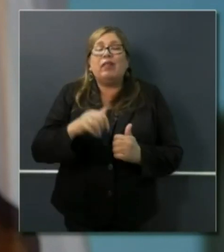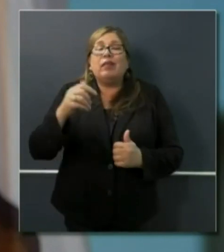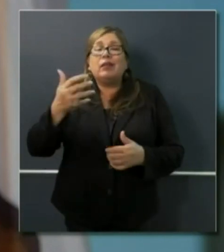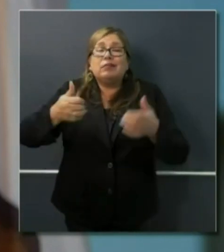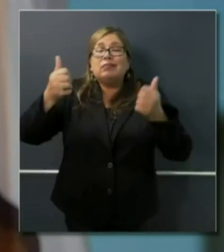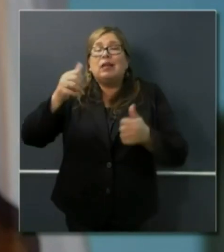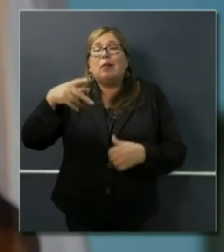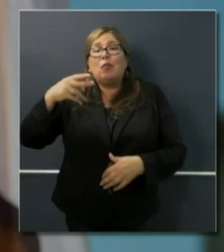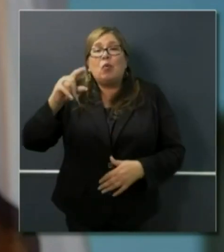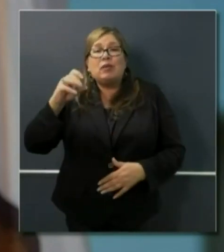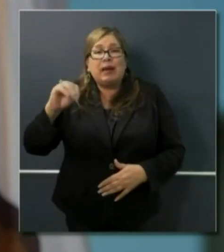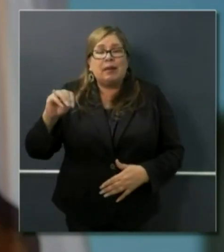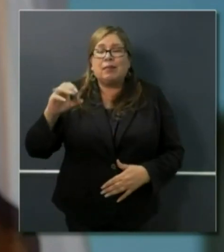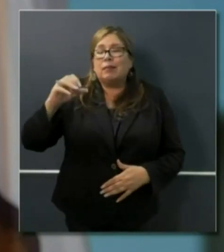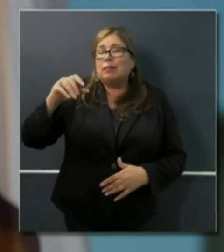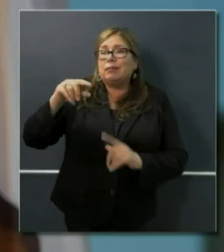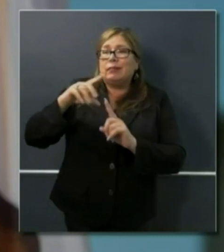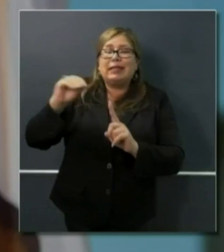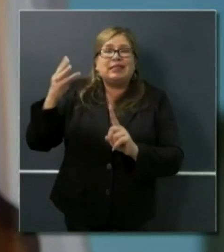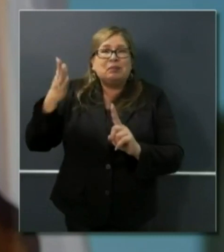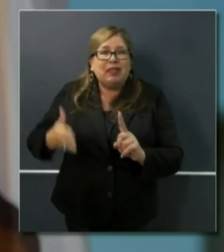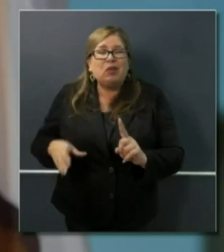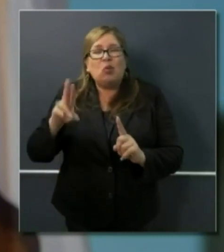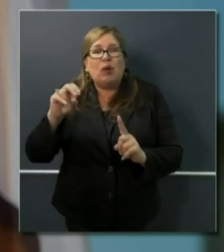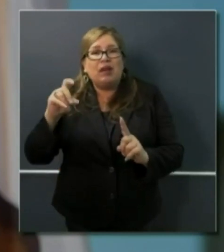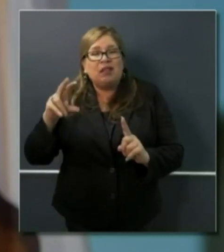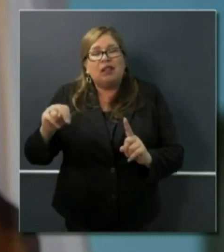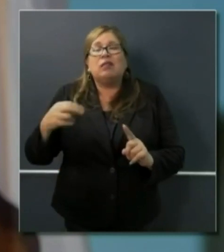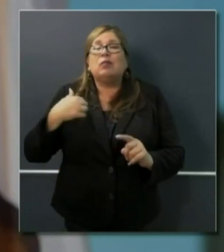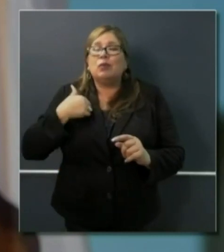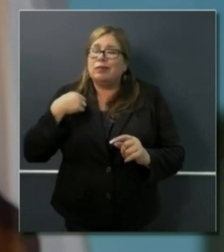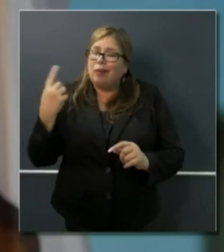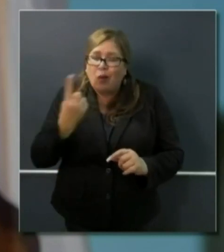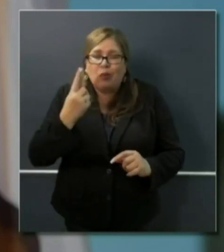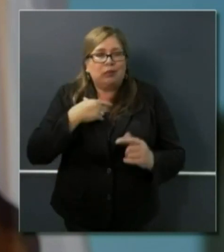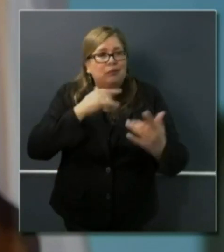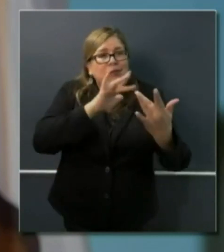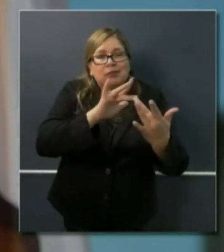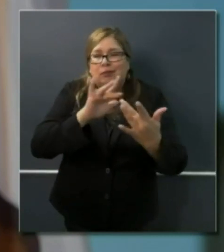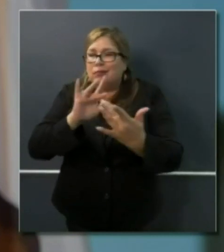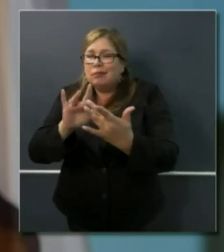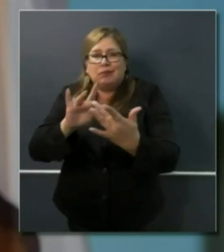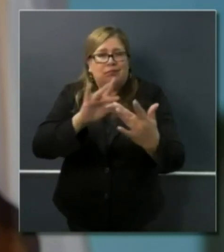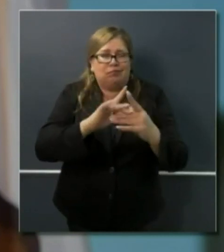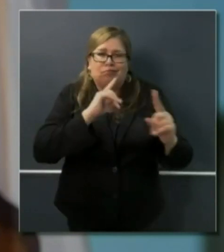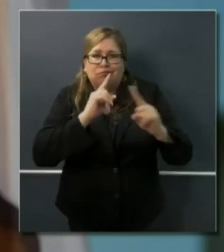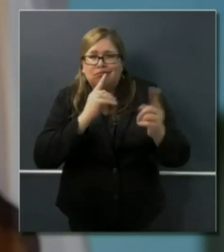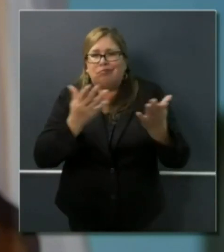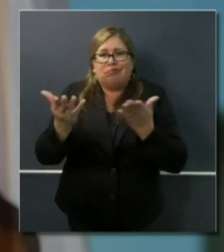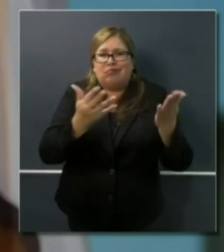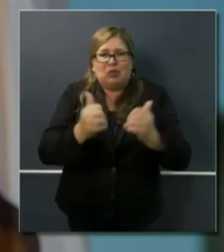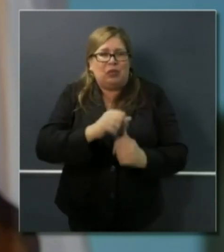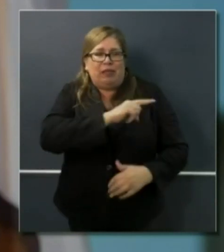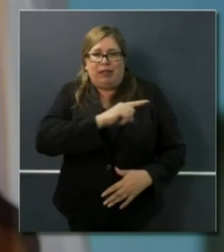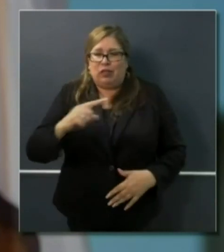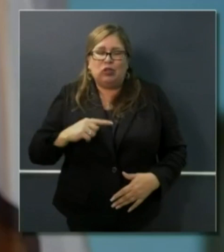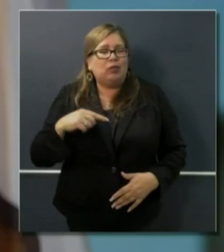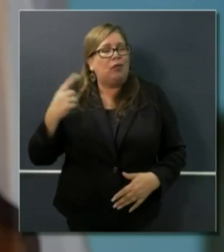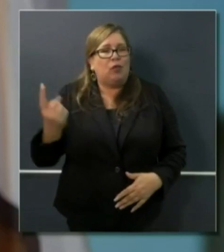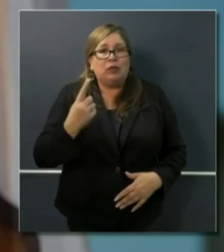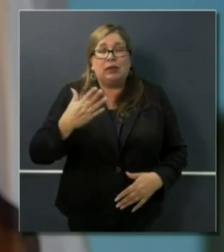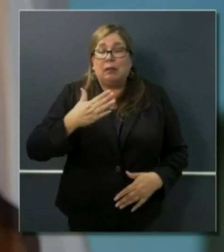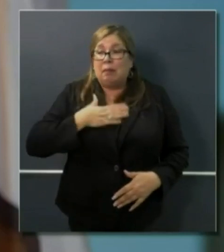Atkins. We are in constant contact and communication. My teams are available as needed to